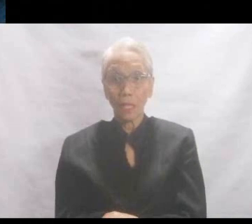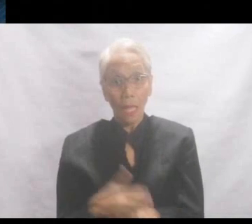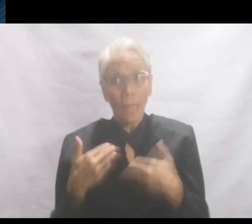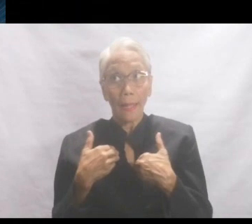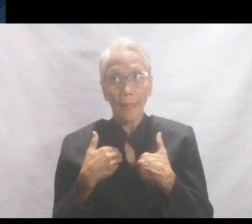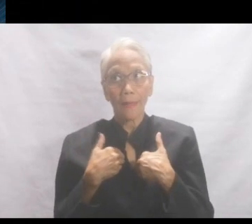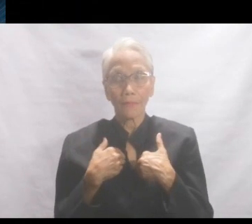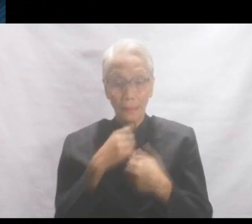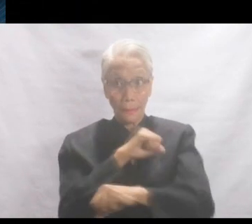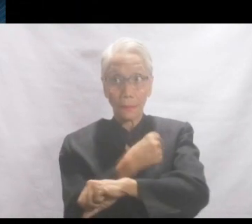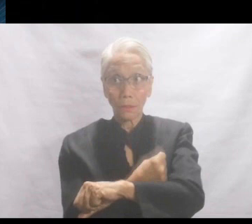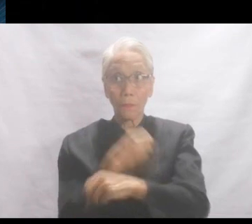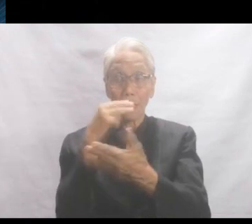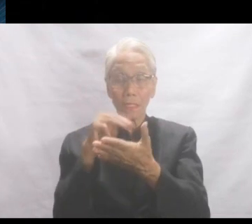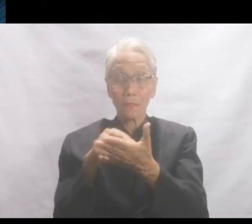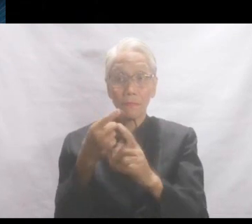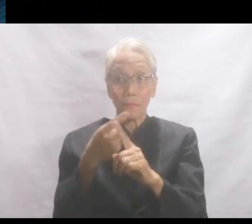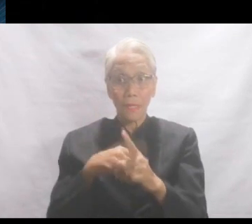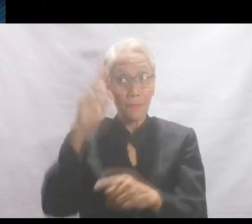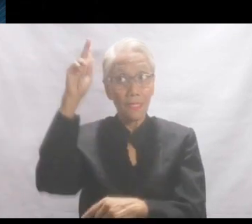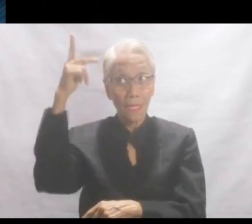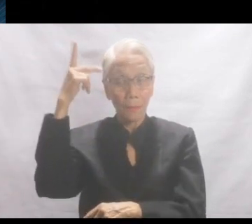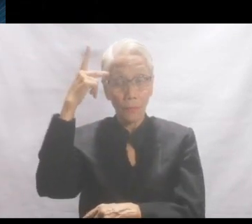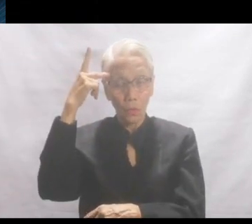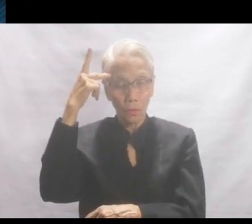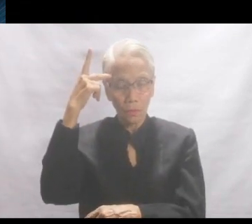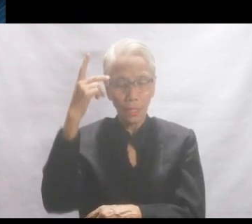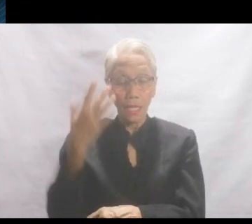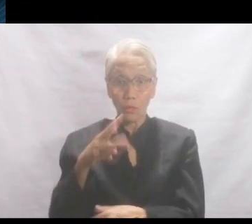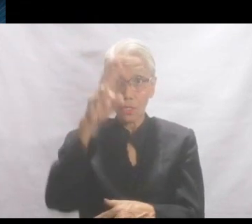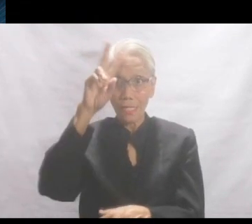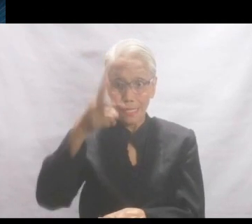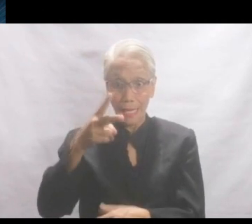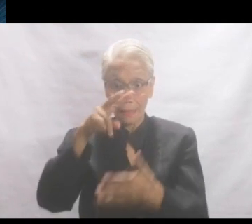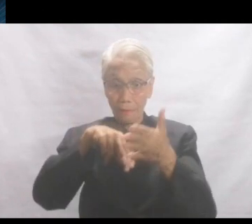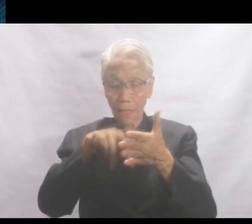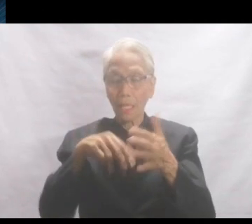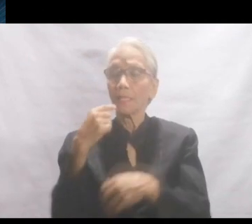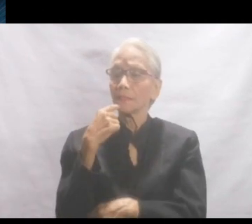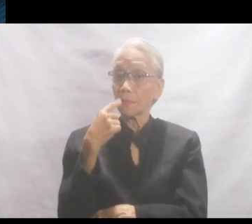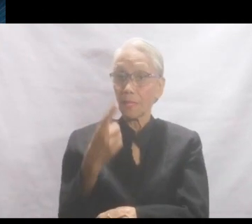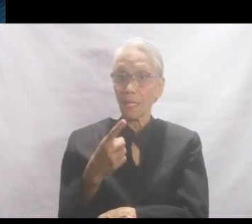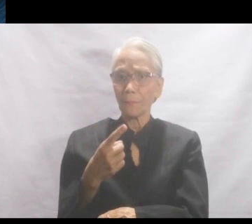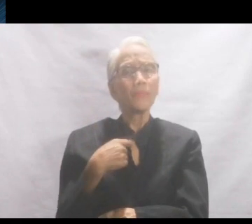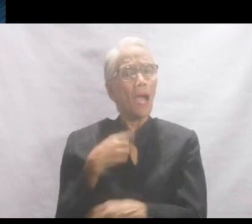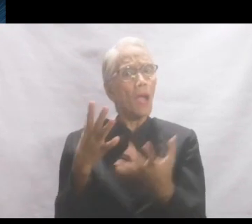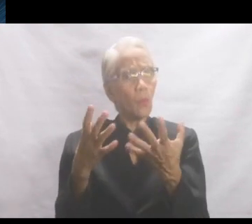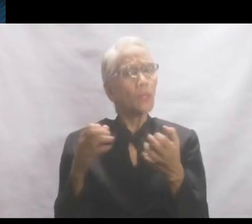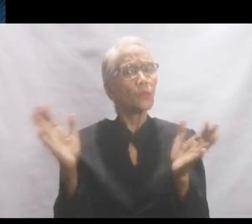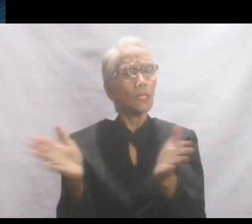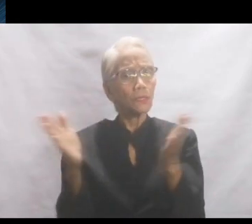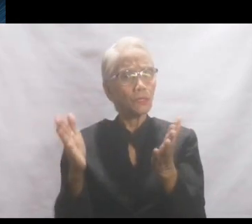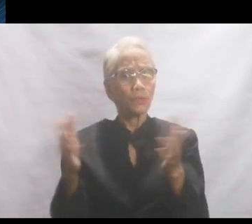We have a strong message from St. Paul in his letter to the Ephesians in the second reading. Ang sabi niya, I